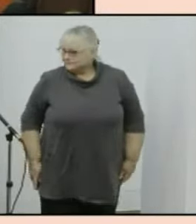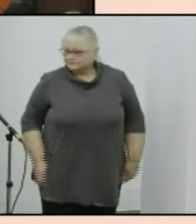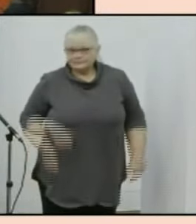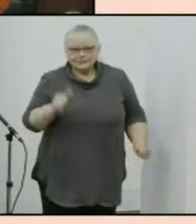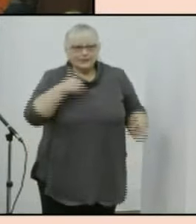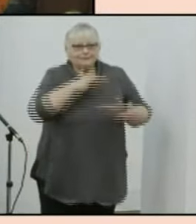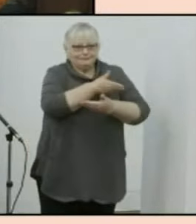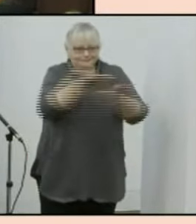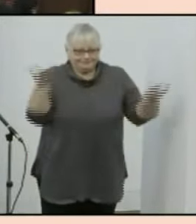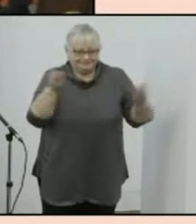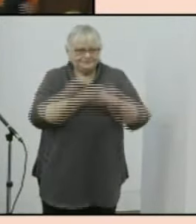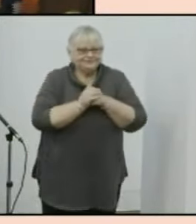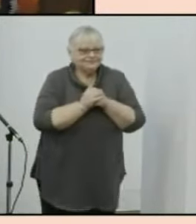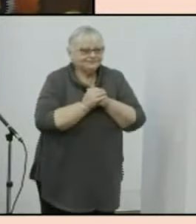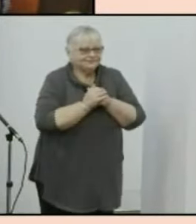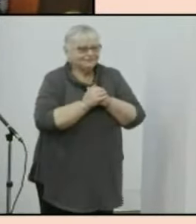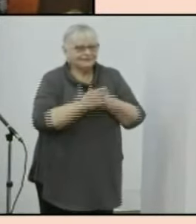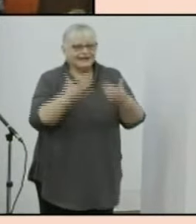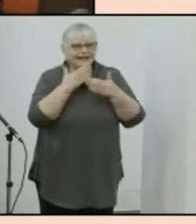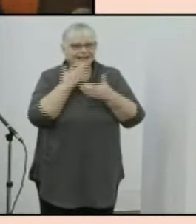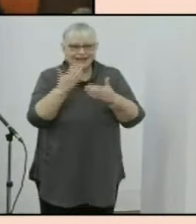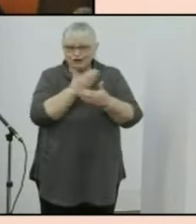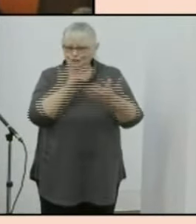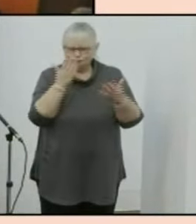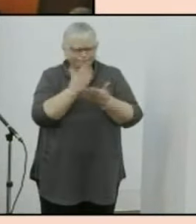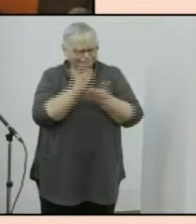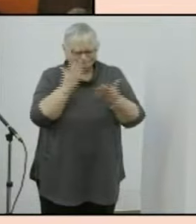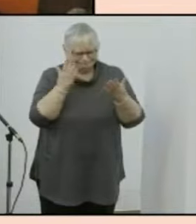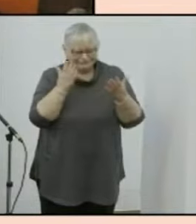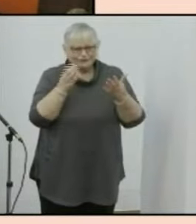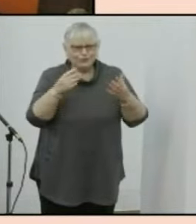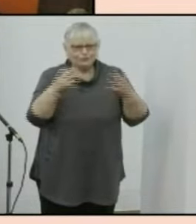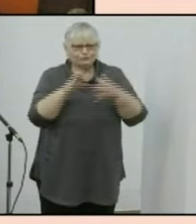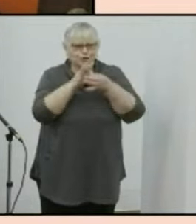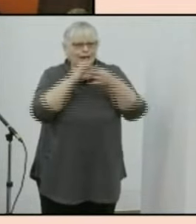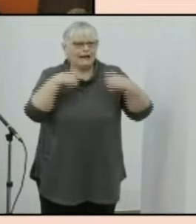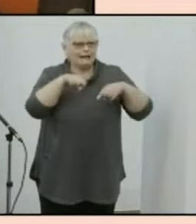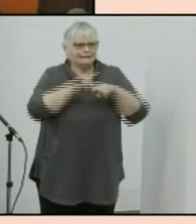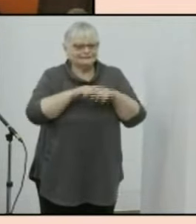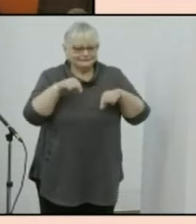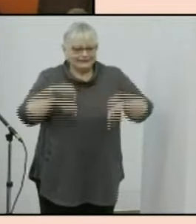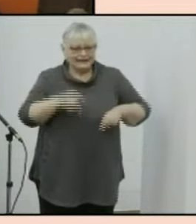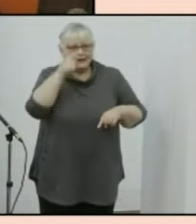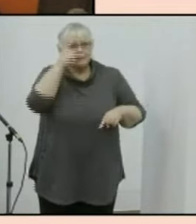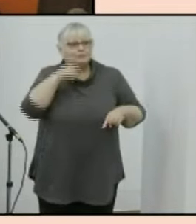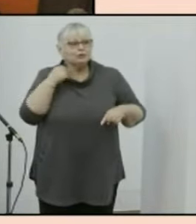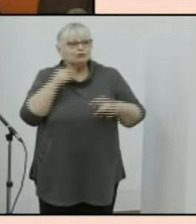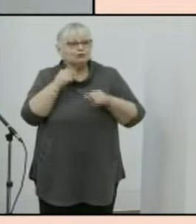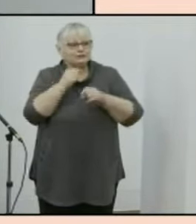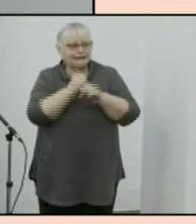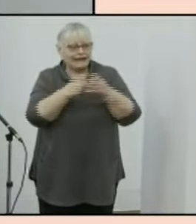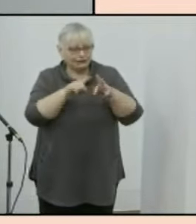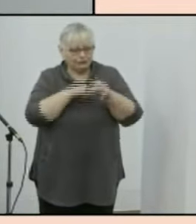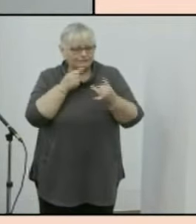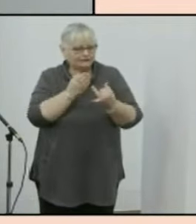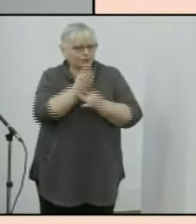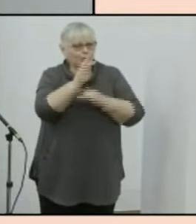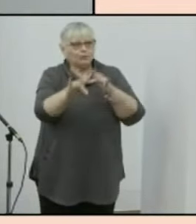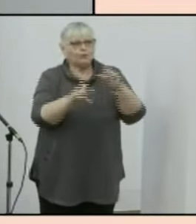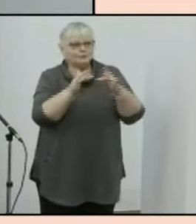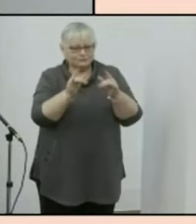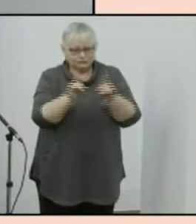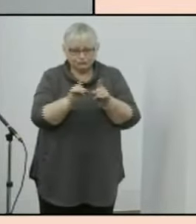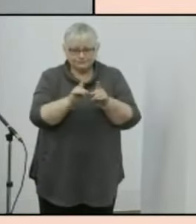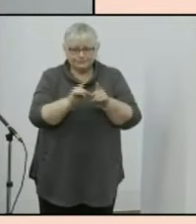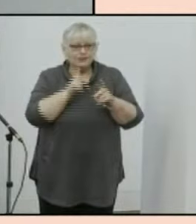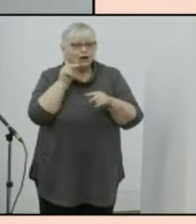Good morning everyone and thank you so much for joining us this morning here at the Portrait Gallery and via our live stream as